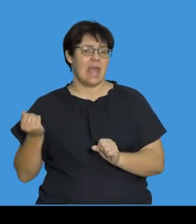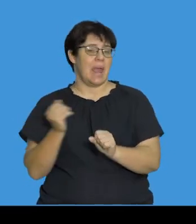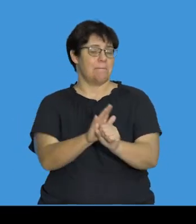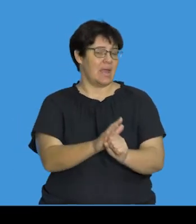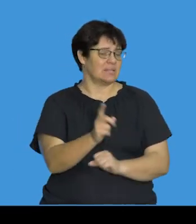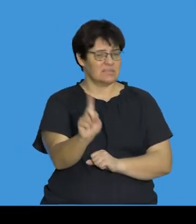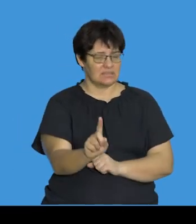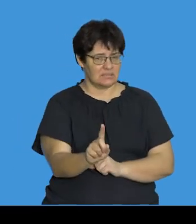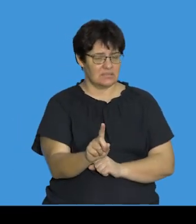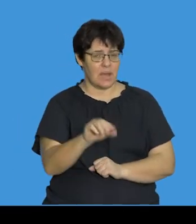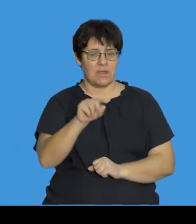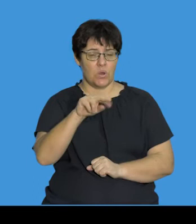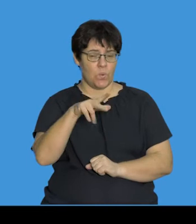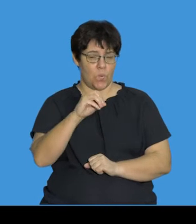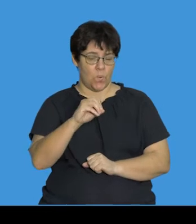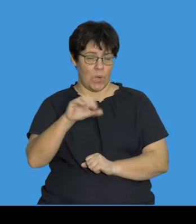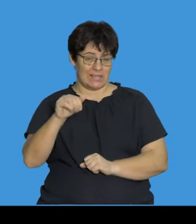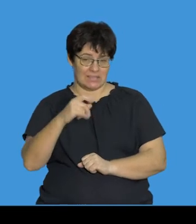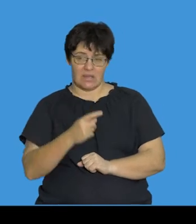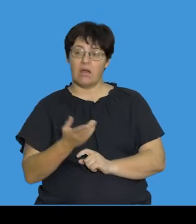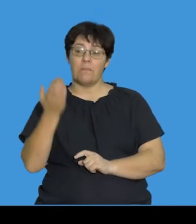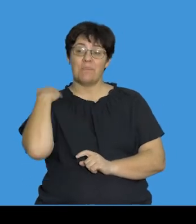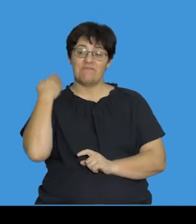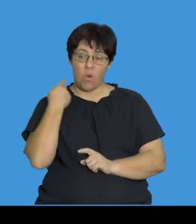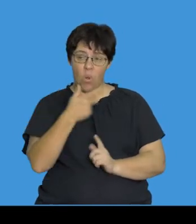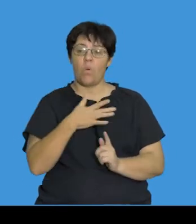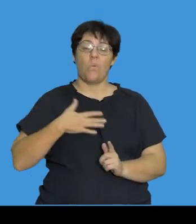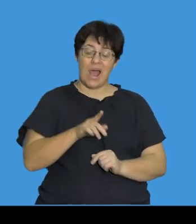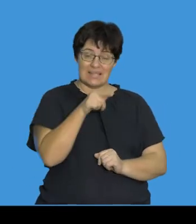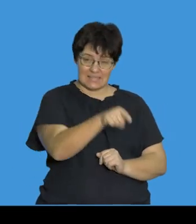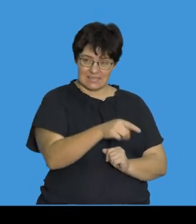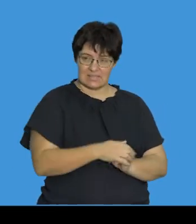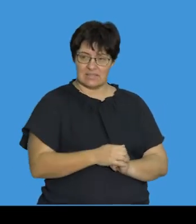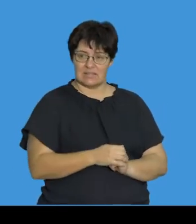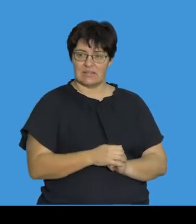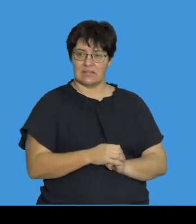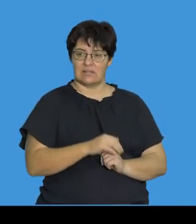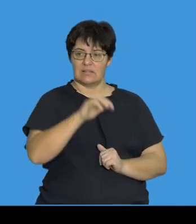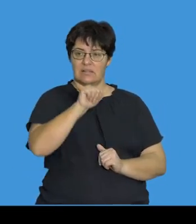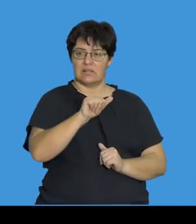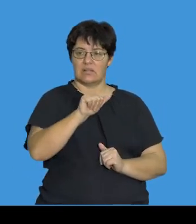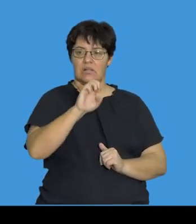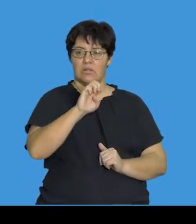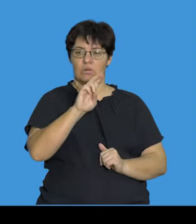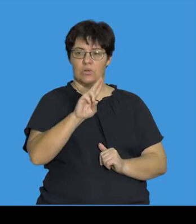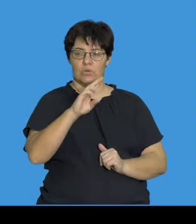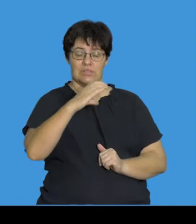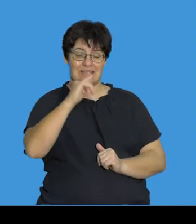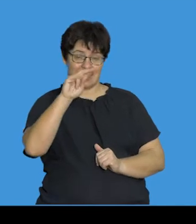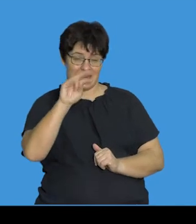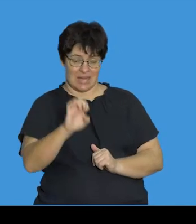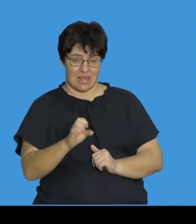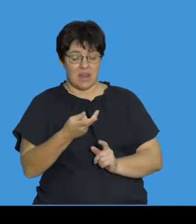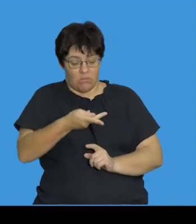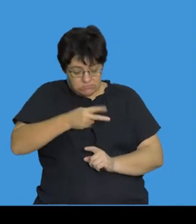What is the impact that it has now on the amino acid? The original amino acid for that specific codon was leucine.